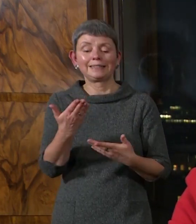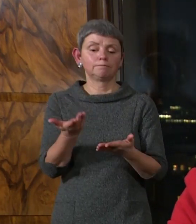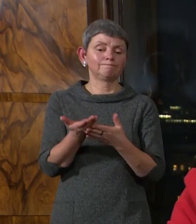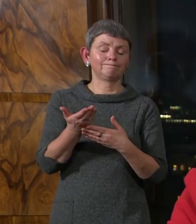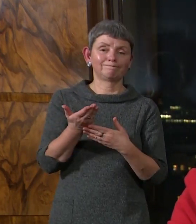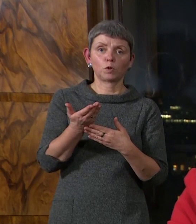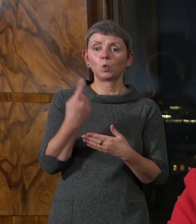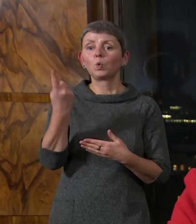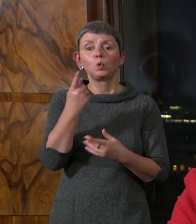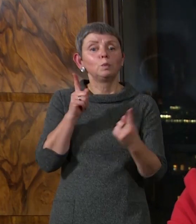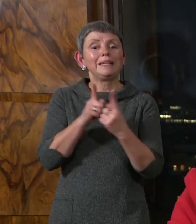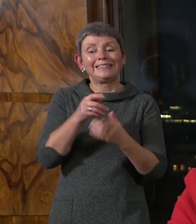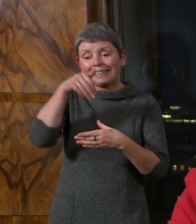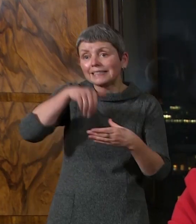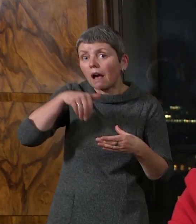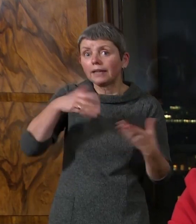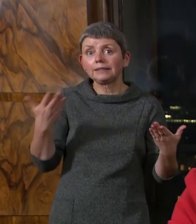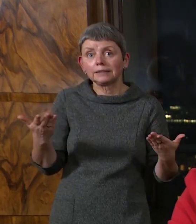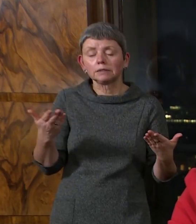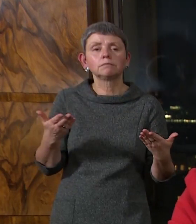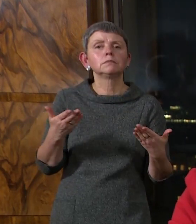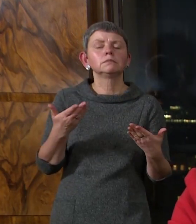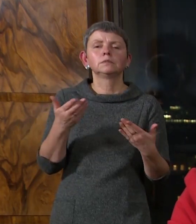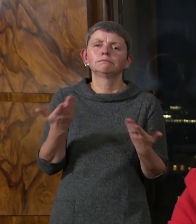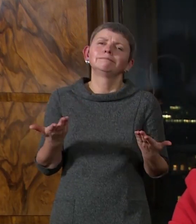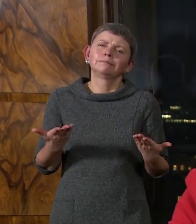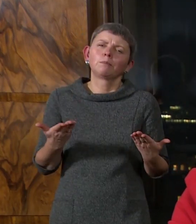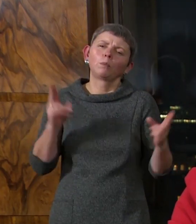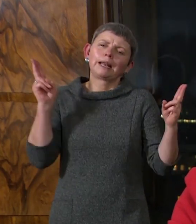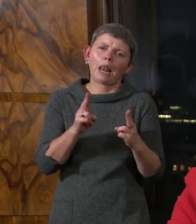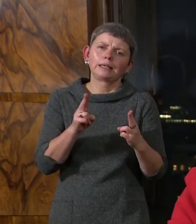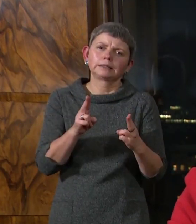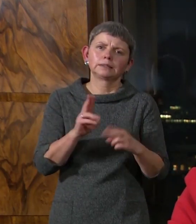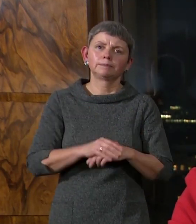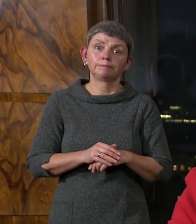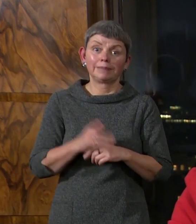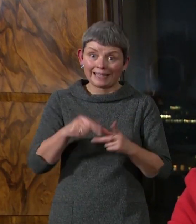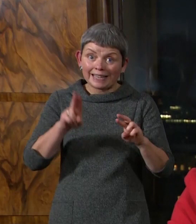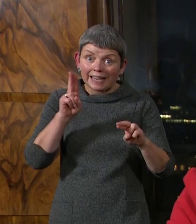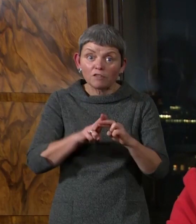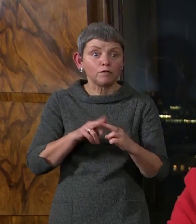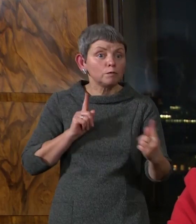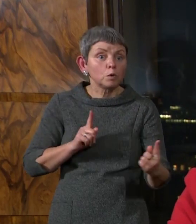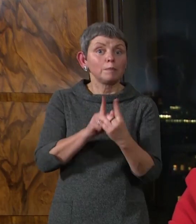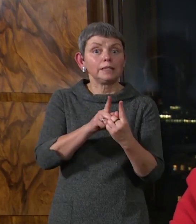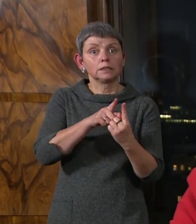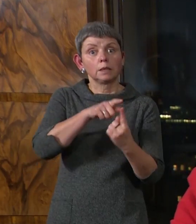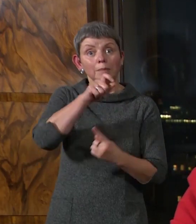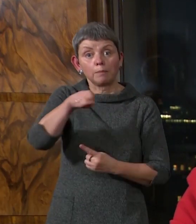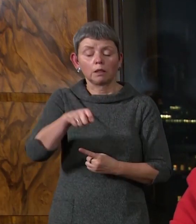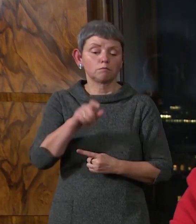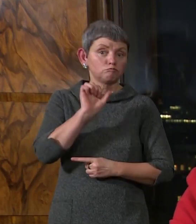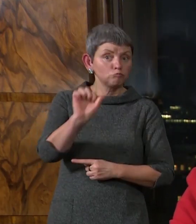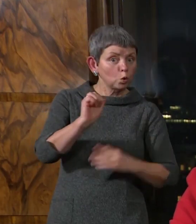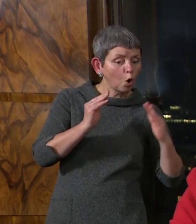please minimise your indoor social interactions with other households at this time. And if you do plan on socialising, either at